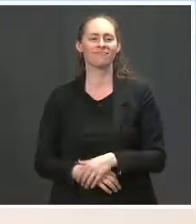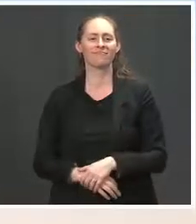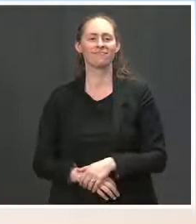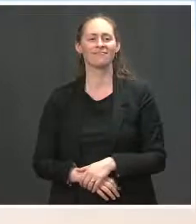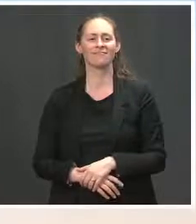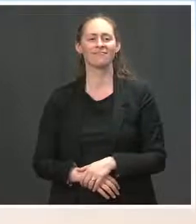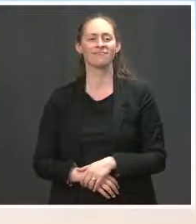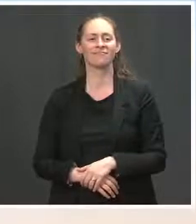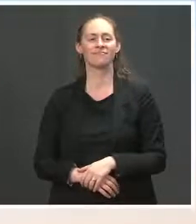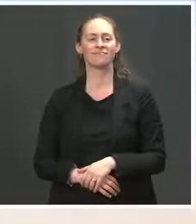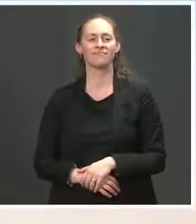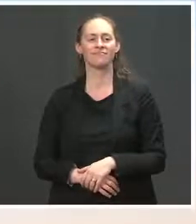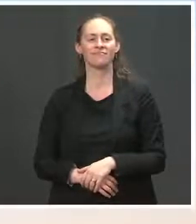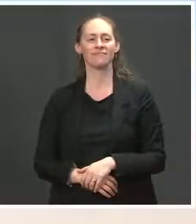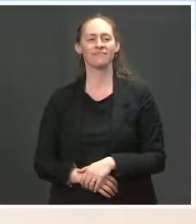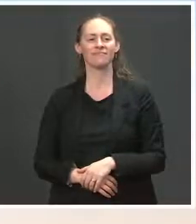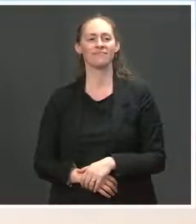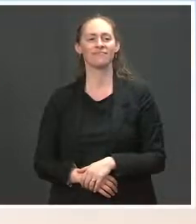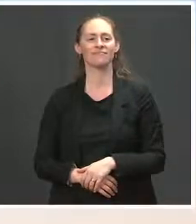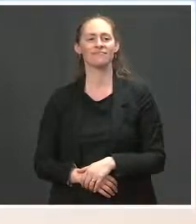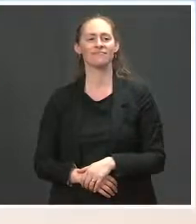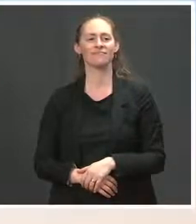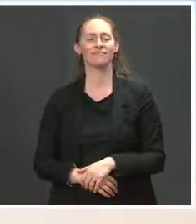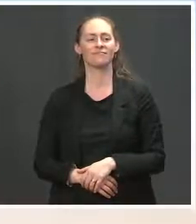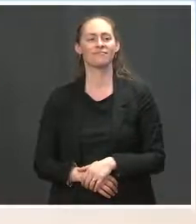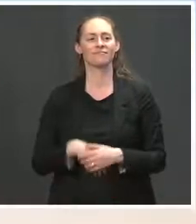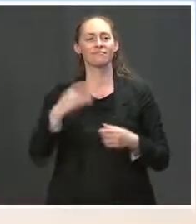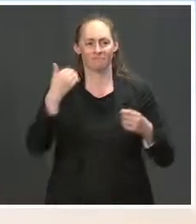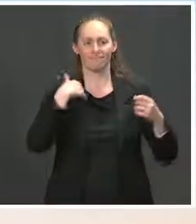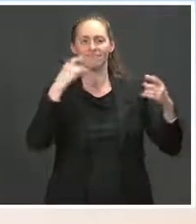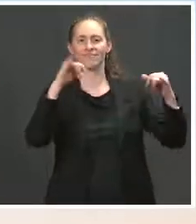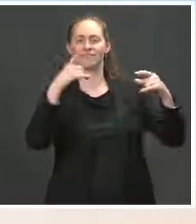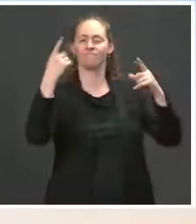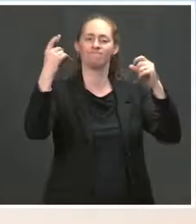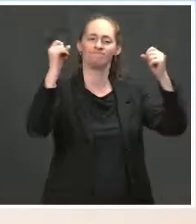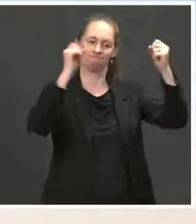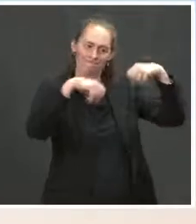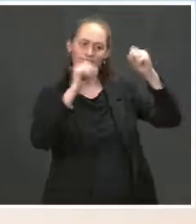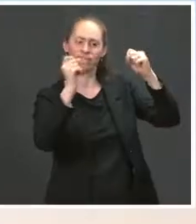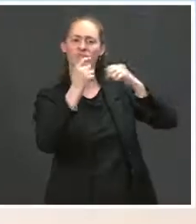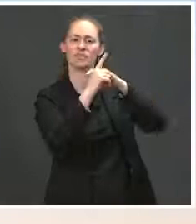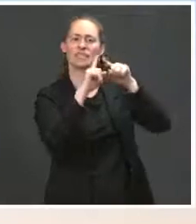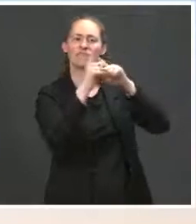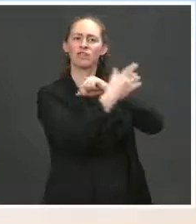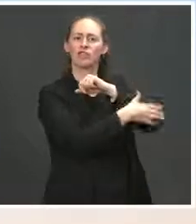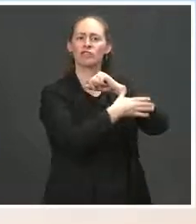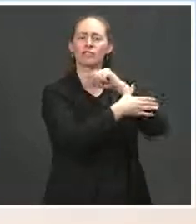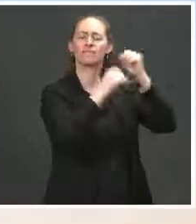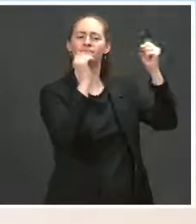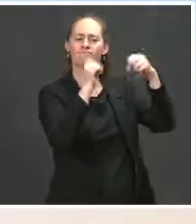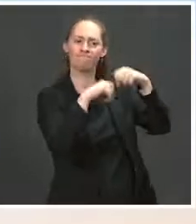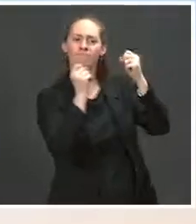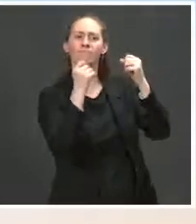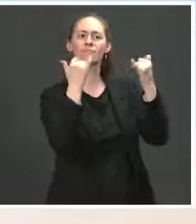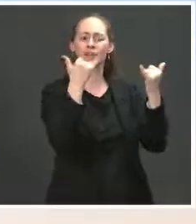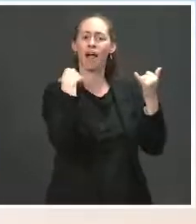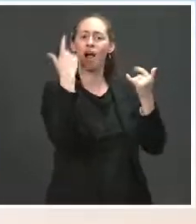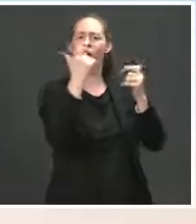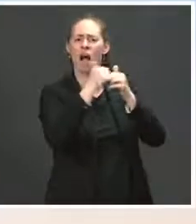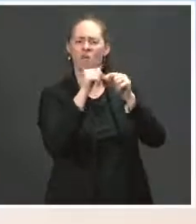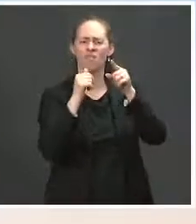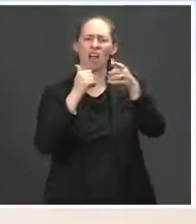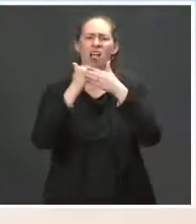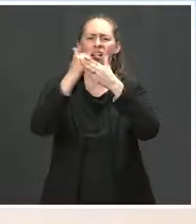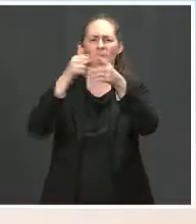Brazil or possible assistance to Brazil related to the Amazon? Ms. Well, first, let me say that reaching carbon neutrality by